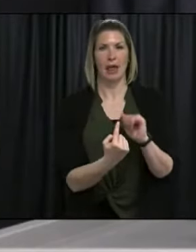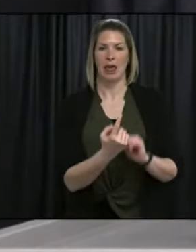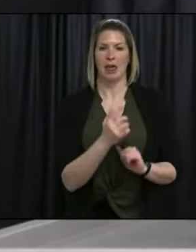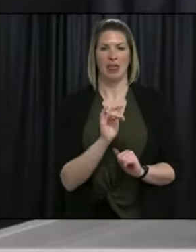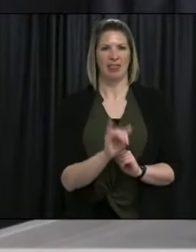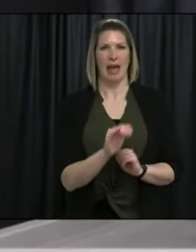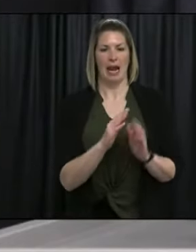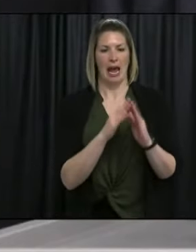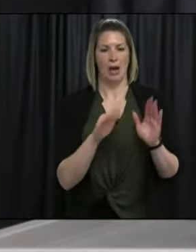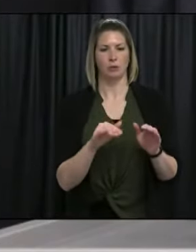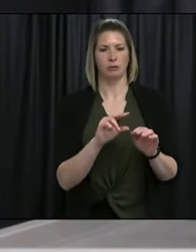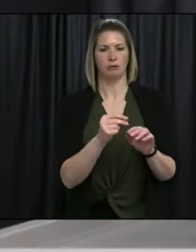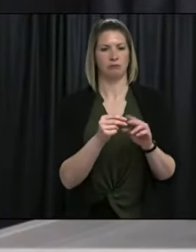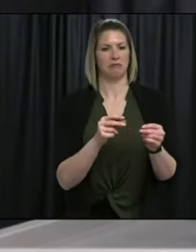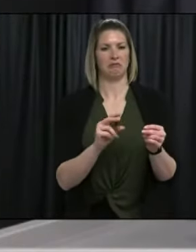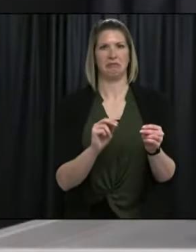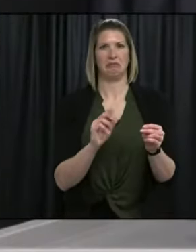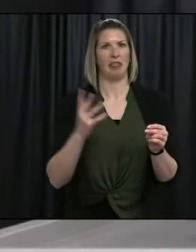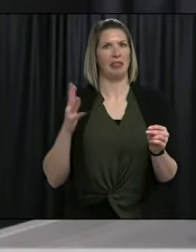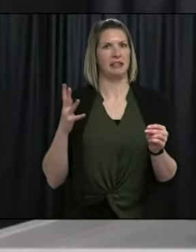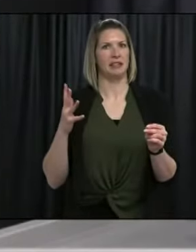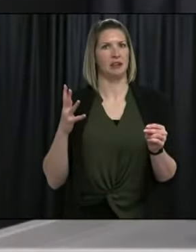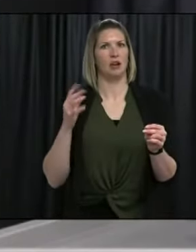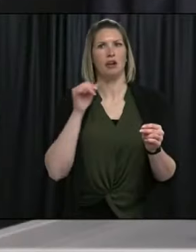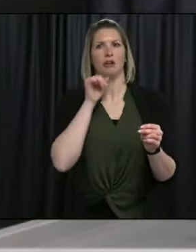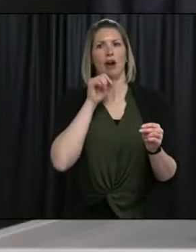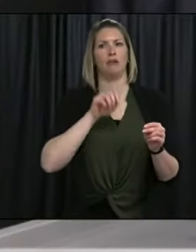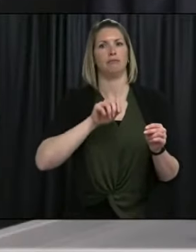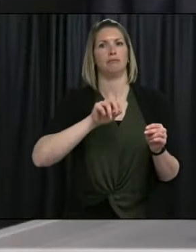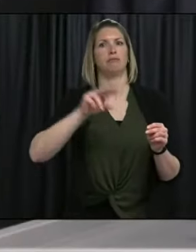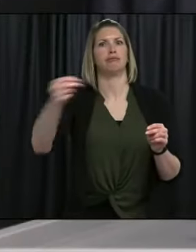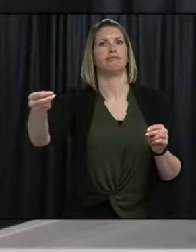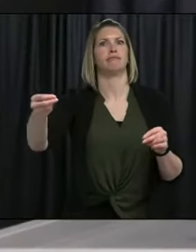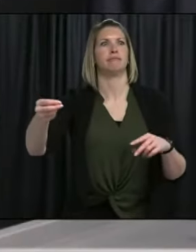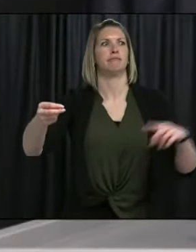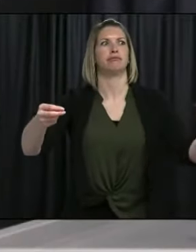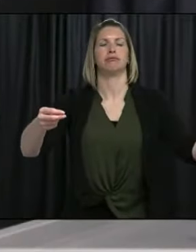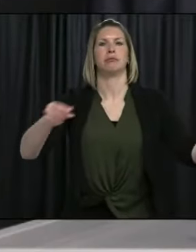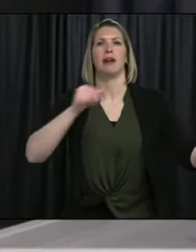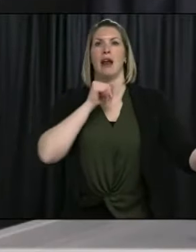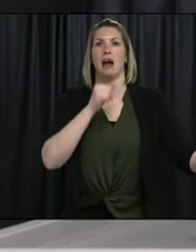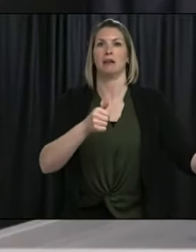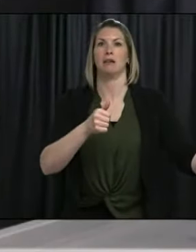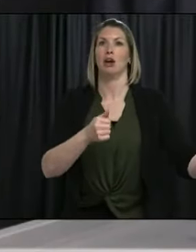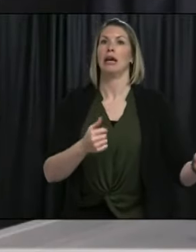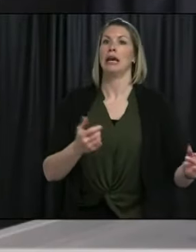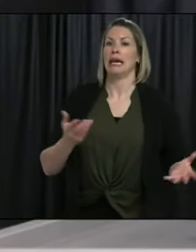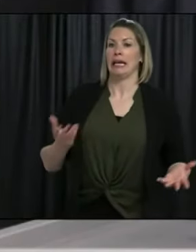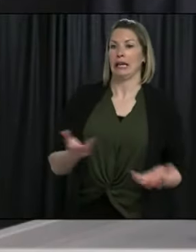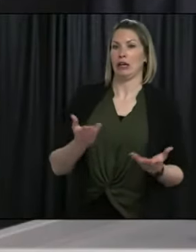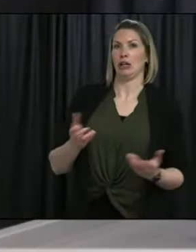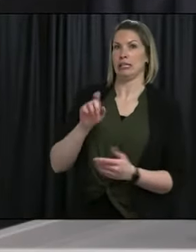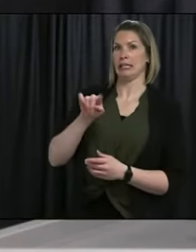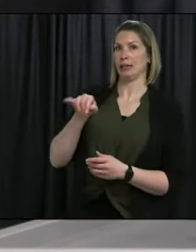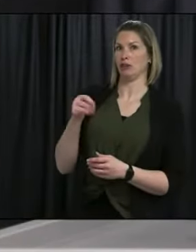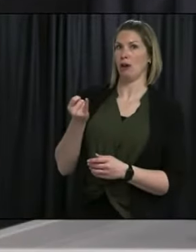seen a 50 percent jump in arrivals by air at St. John's and across the province. We know that